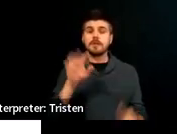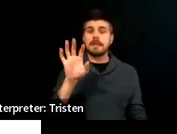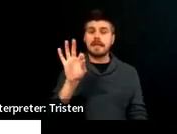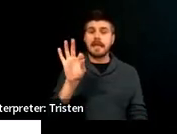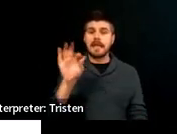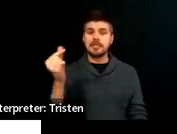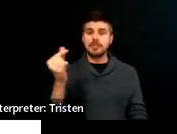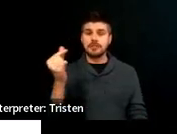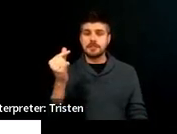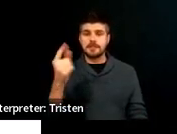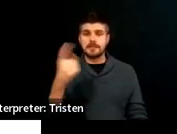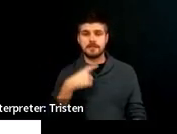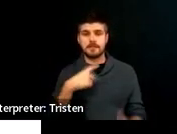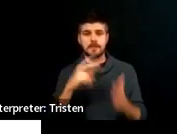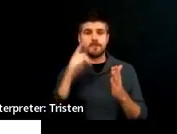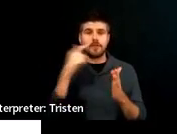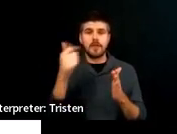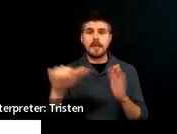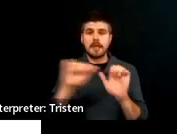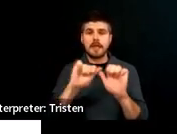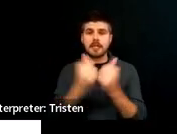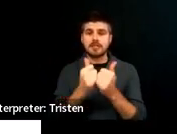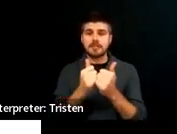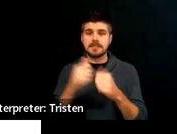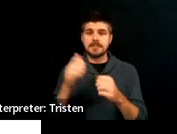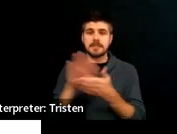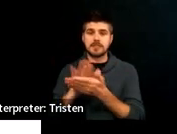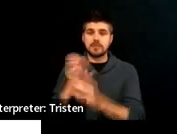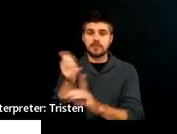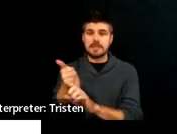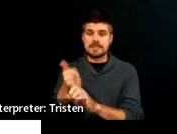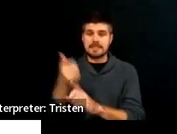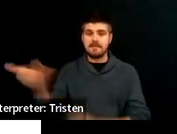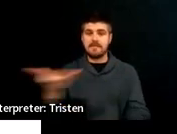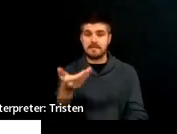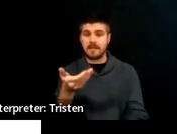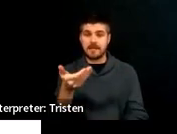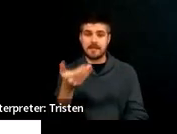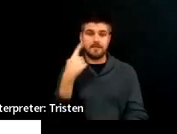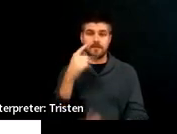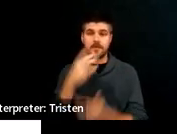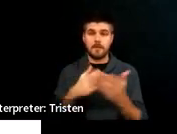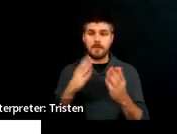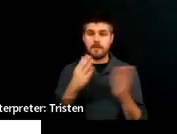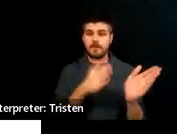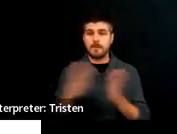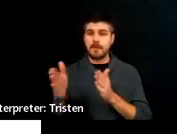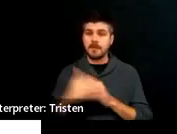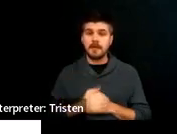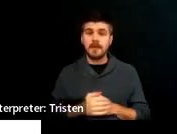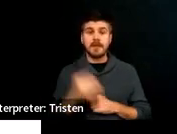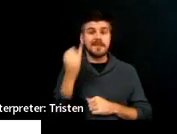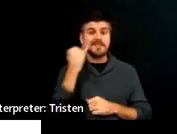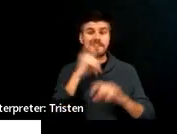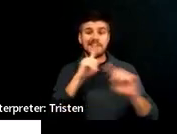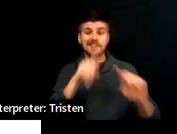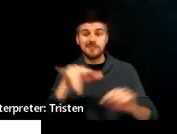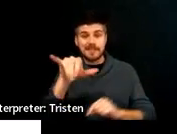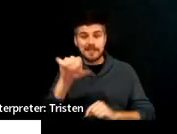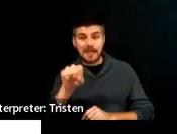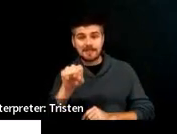if there are any agencies that the district invited to participate as part of the planning. And if the answer is yes,